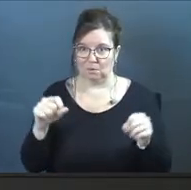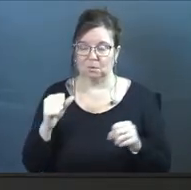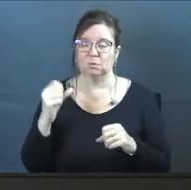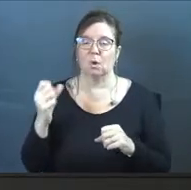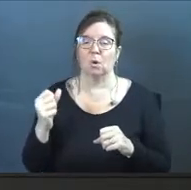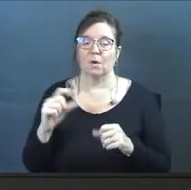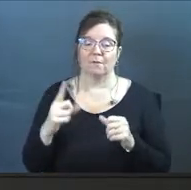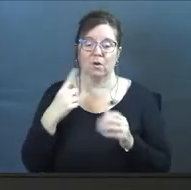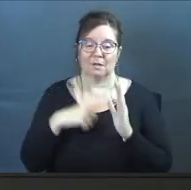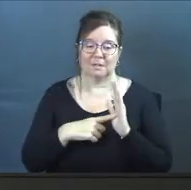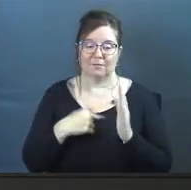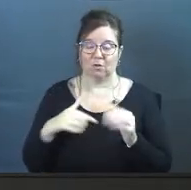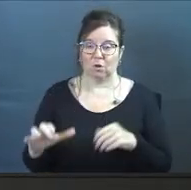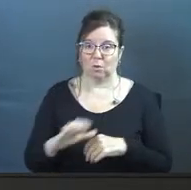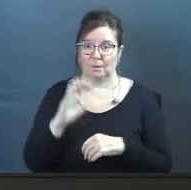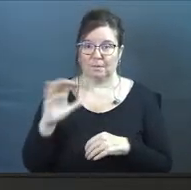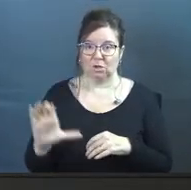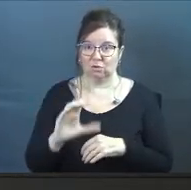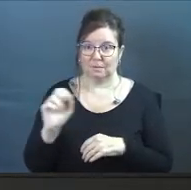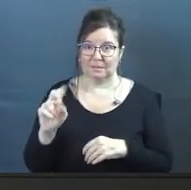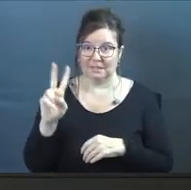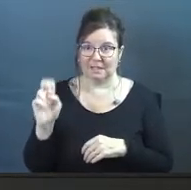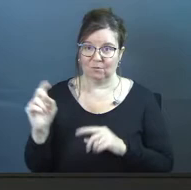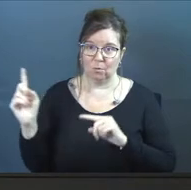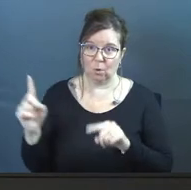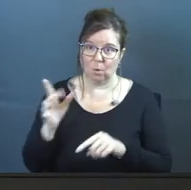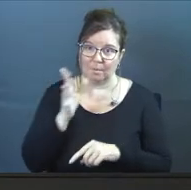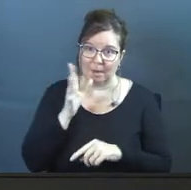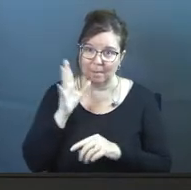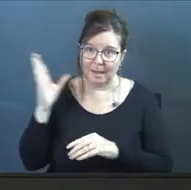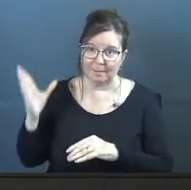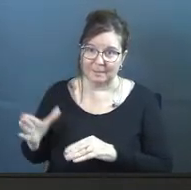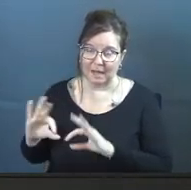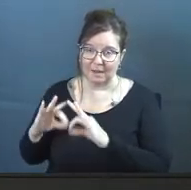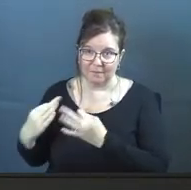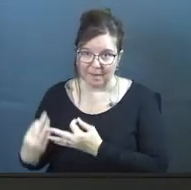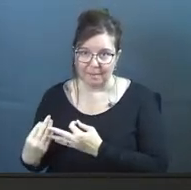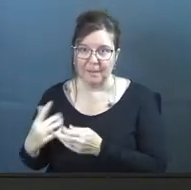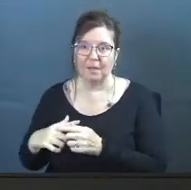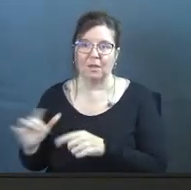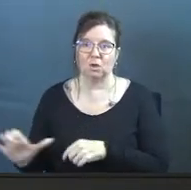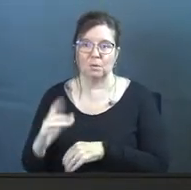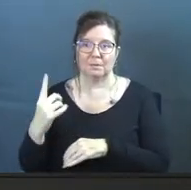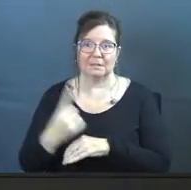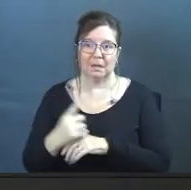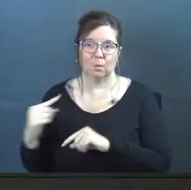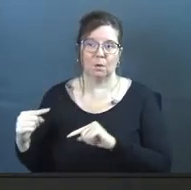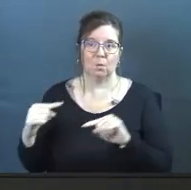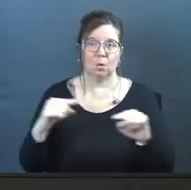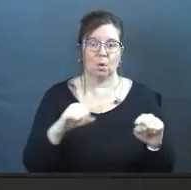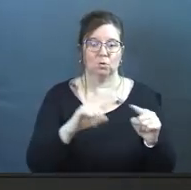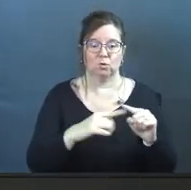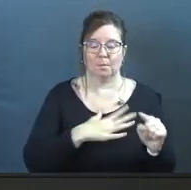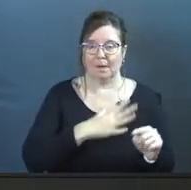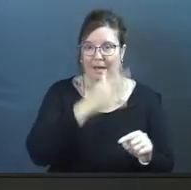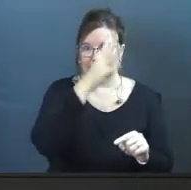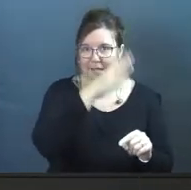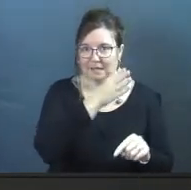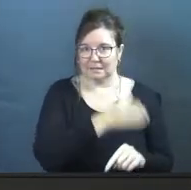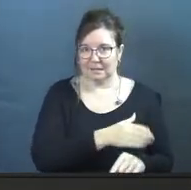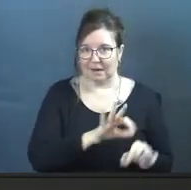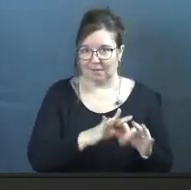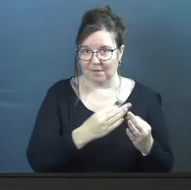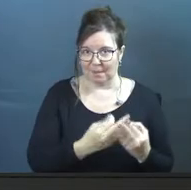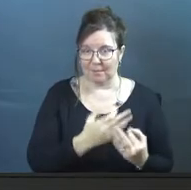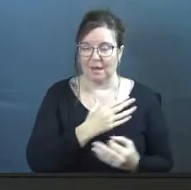So, for example, for Christmas on Christmas Eve, we would go to my mom's side of the family. And then on Christmas day, we would go to my dad's side of the